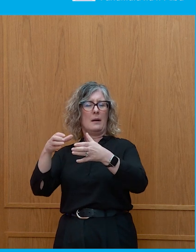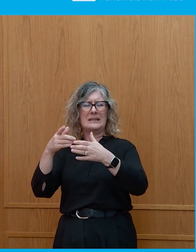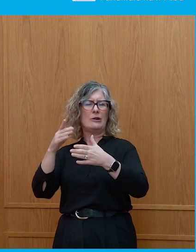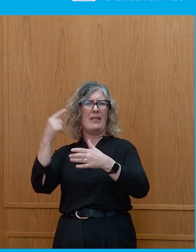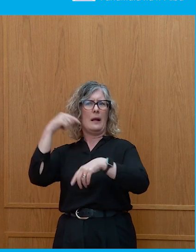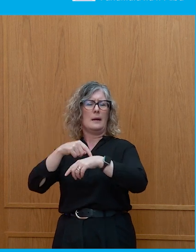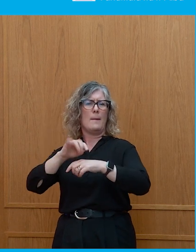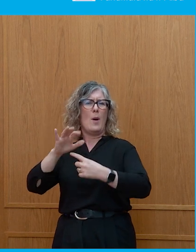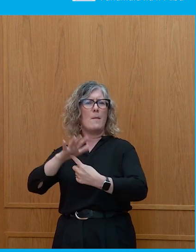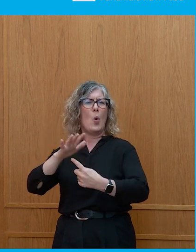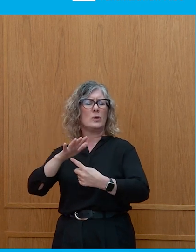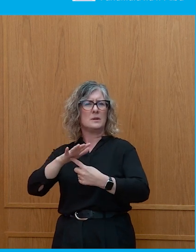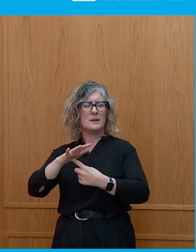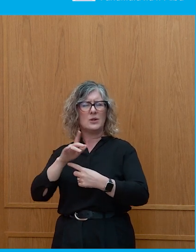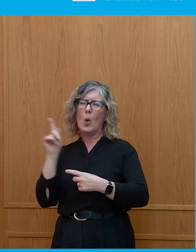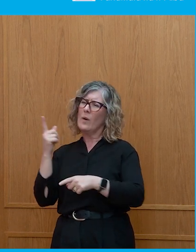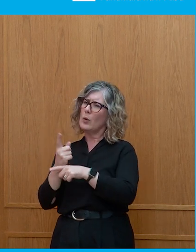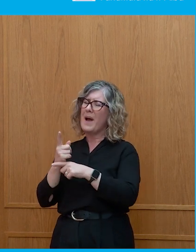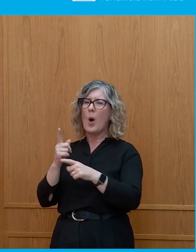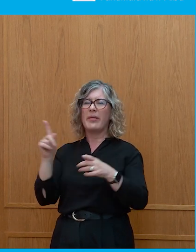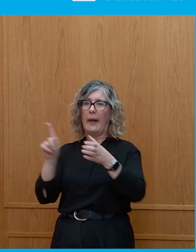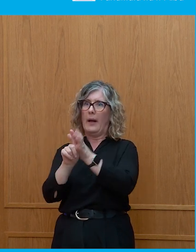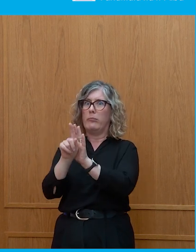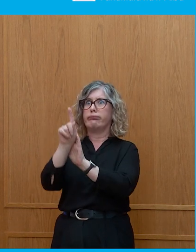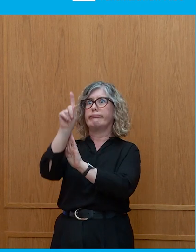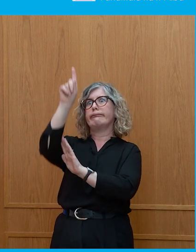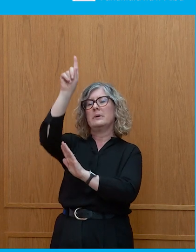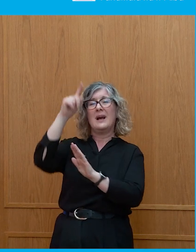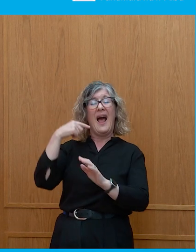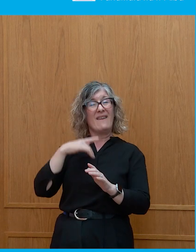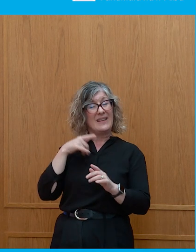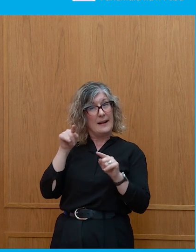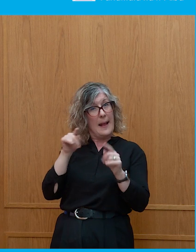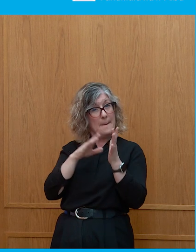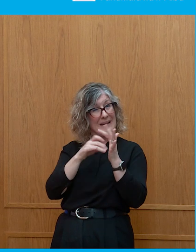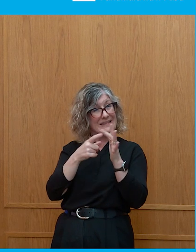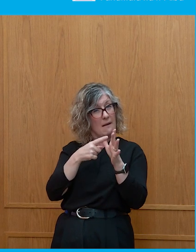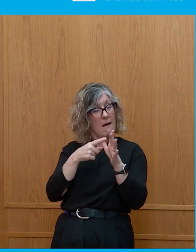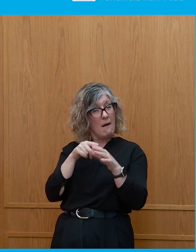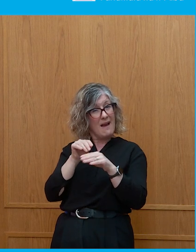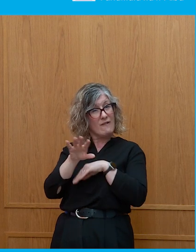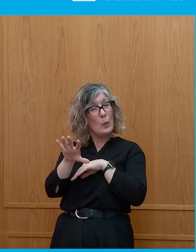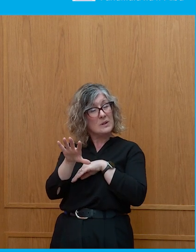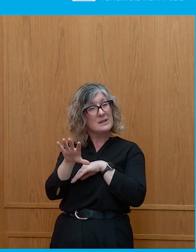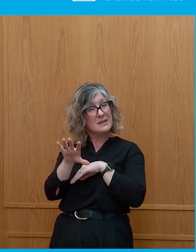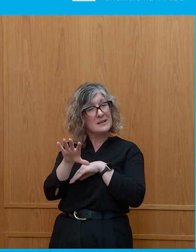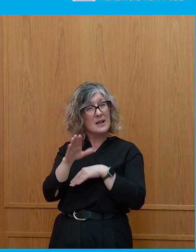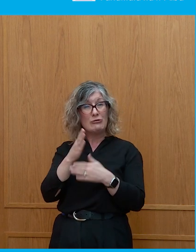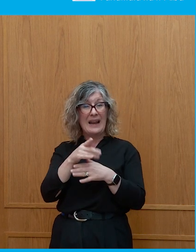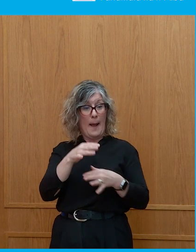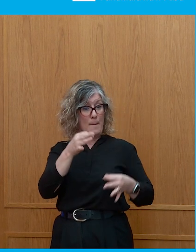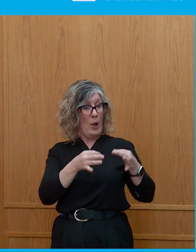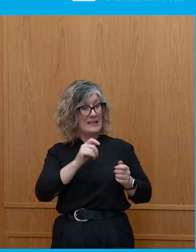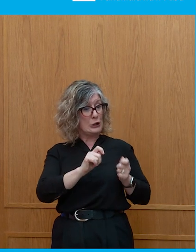-presidential role, I do wonder to what extent has that been affected by the media and the world that we live in, rather than by the political change.